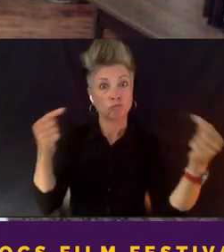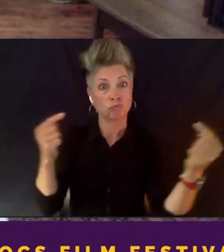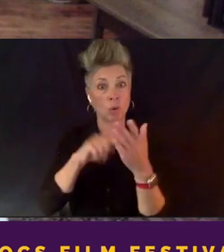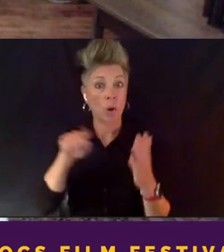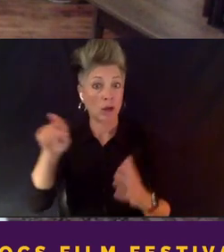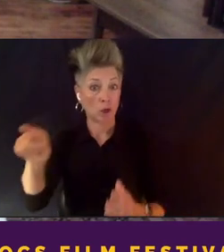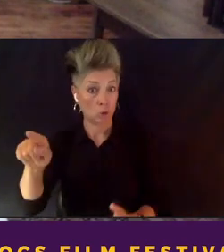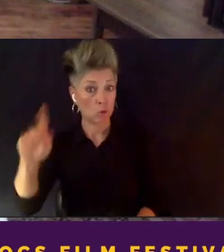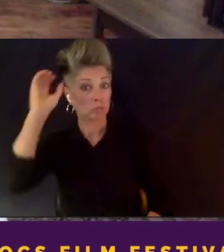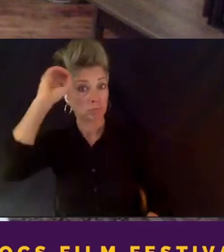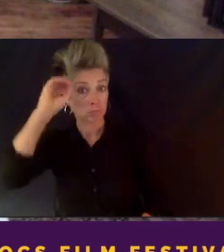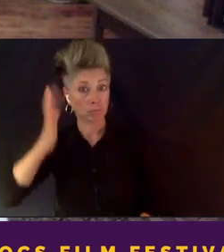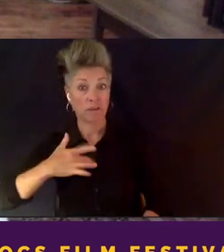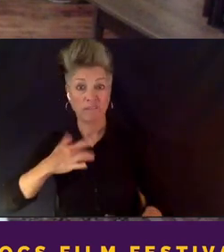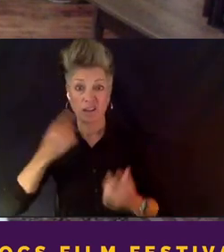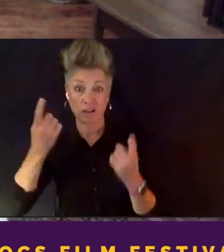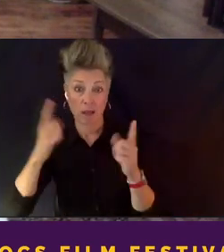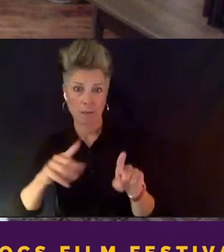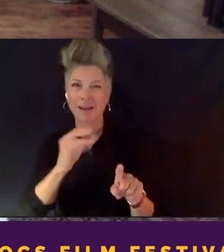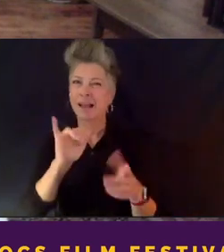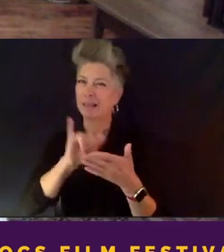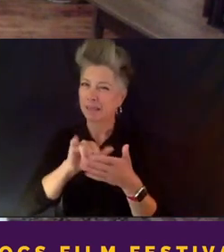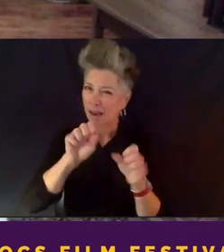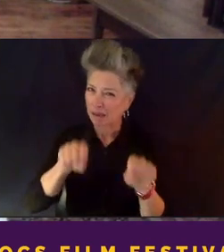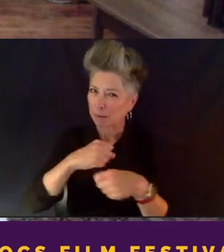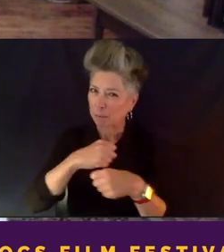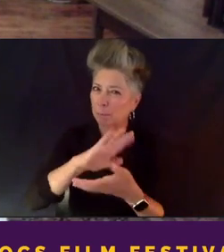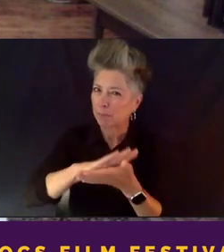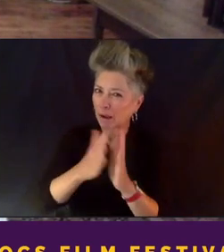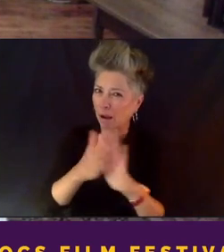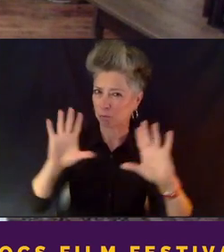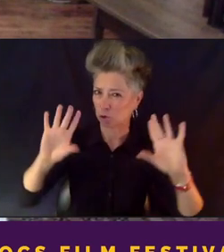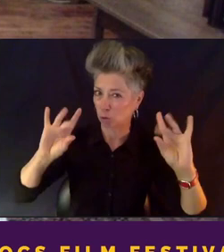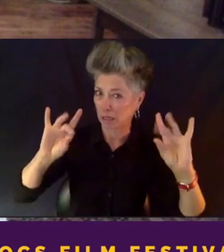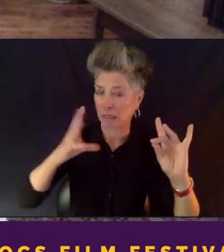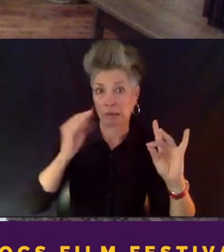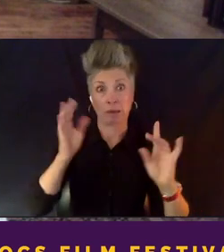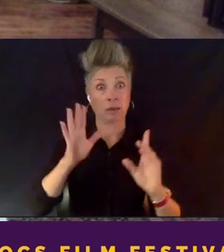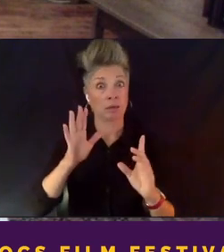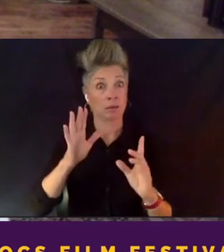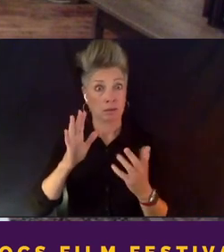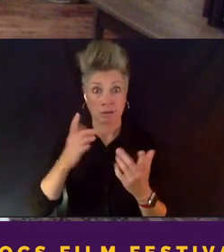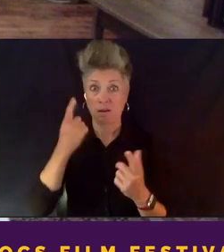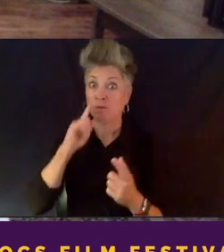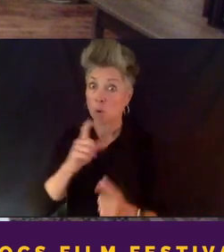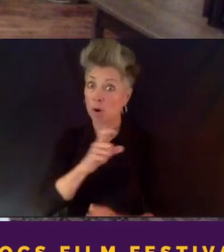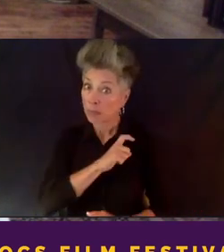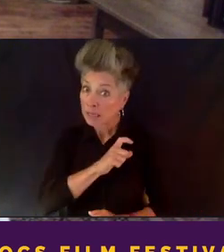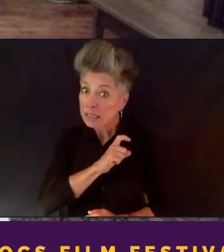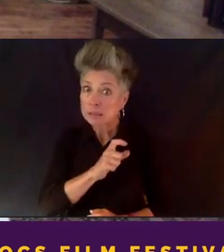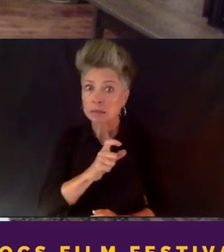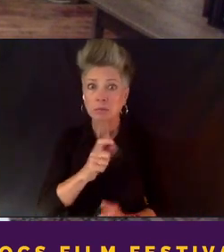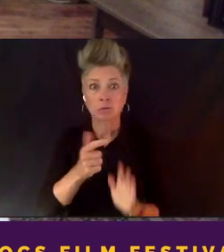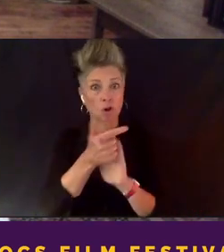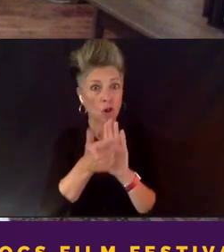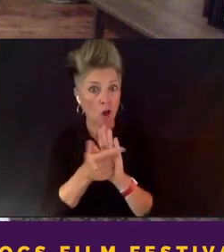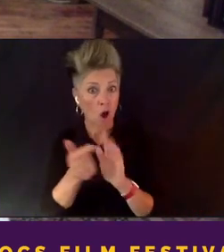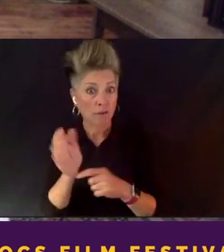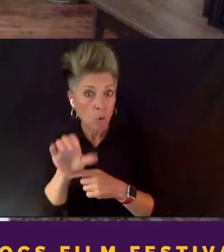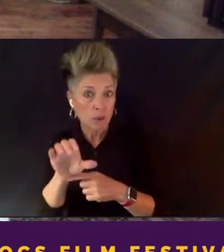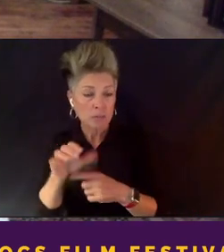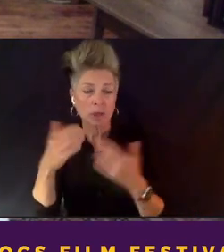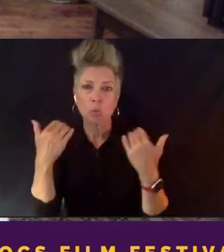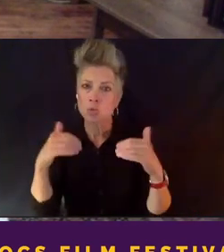where it gets tricky. And certainly for police and law enforcement, it's very tricky, uh, to get inside, uh,